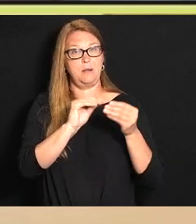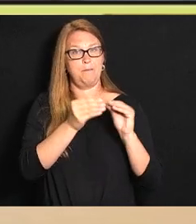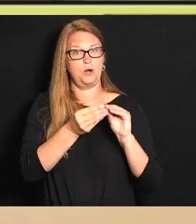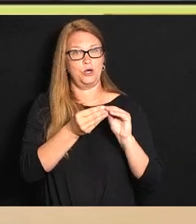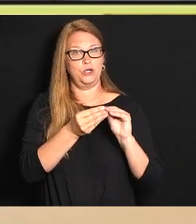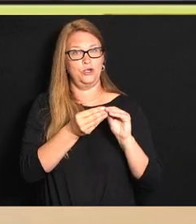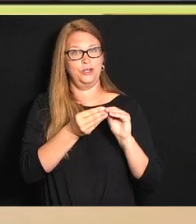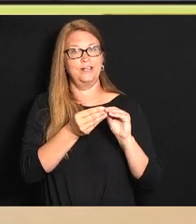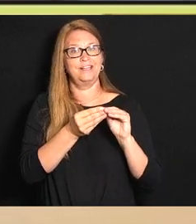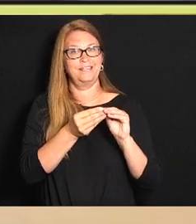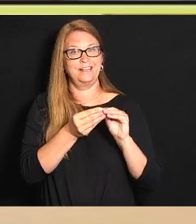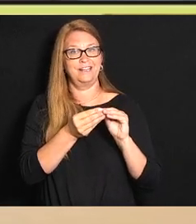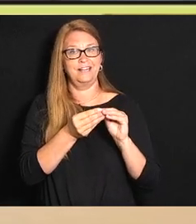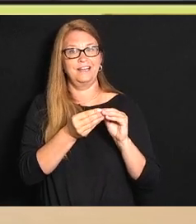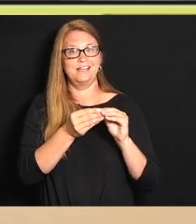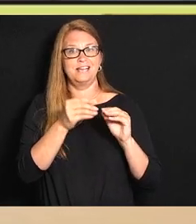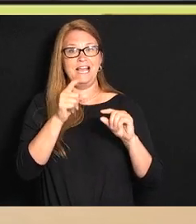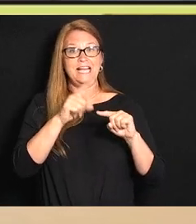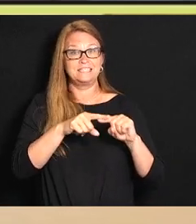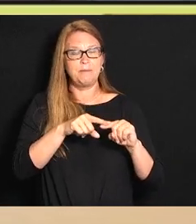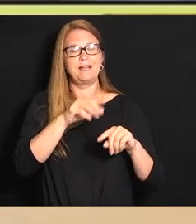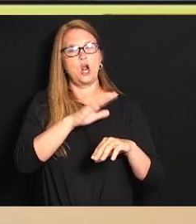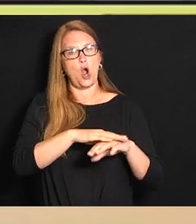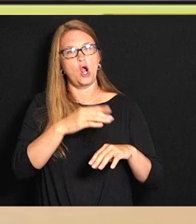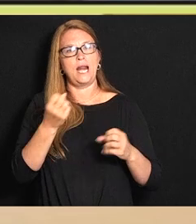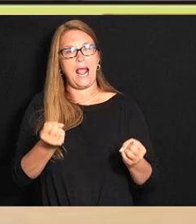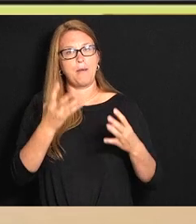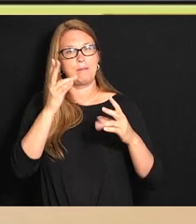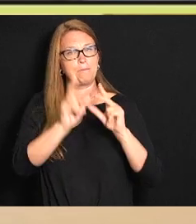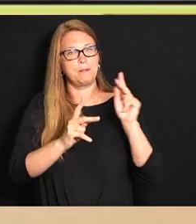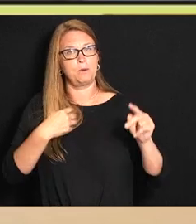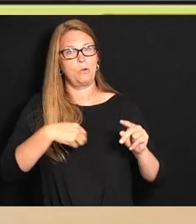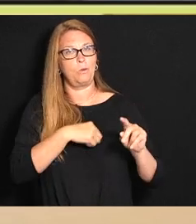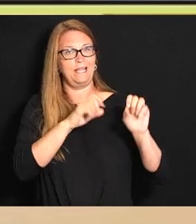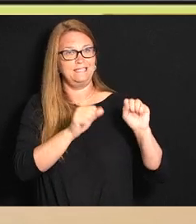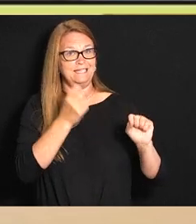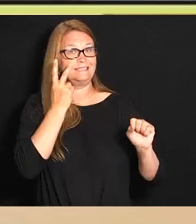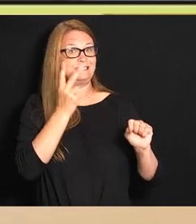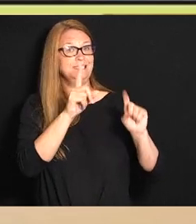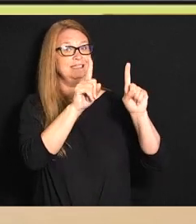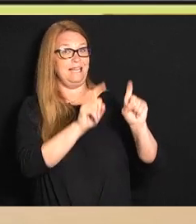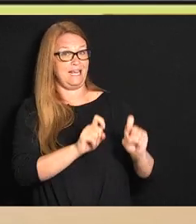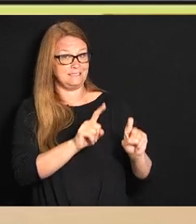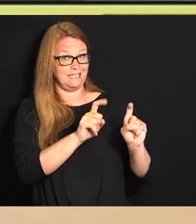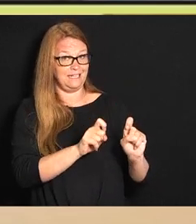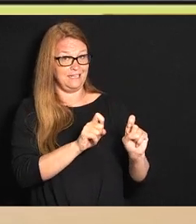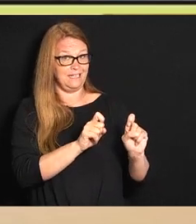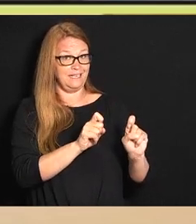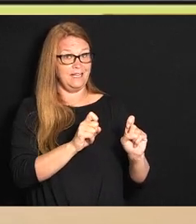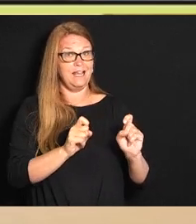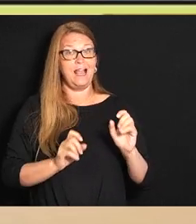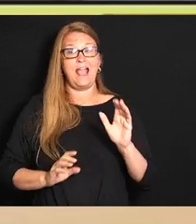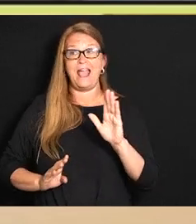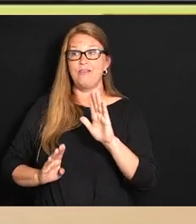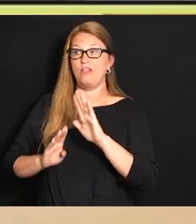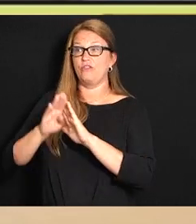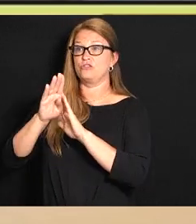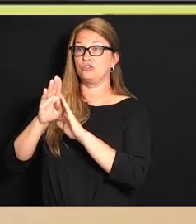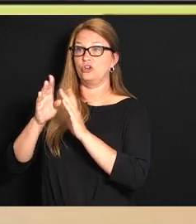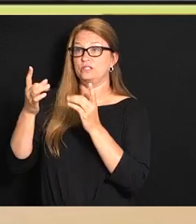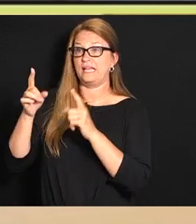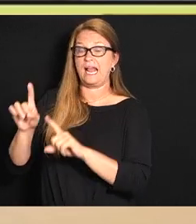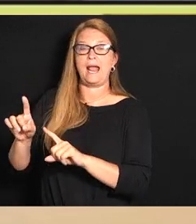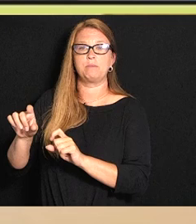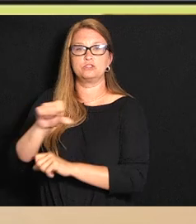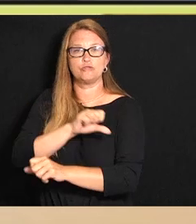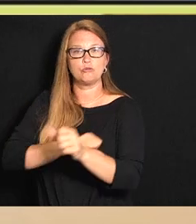dependent upon the testing that we are able to document and for the current surge that is going on